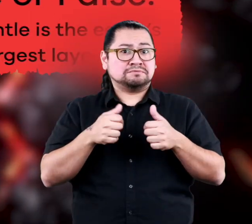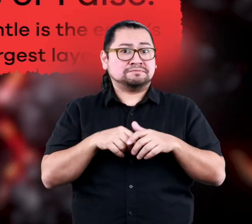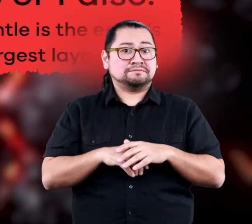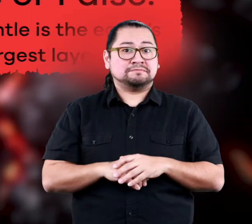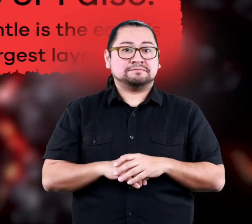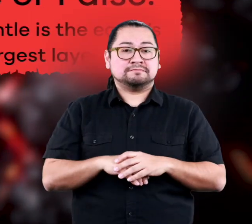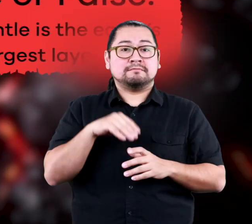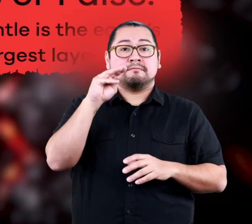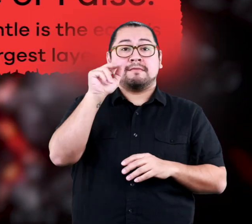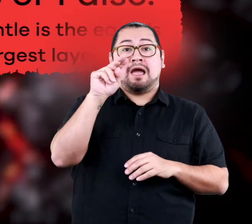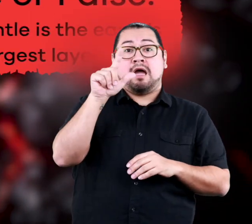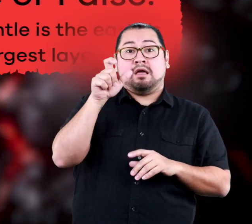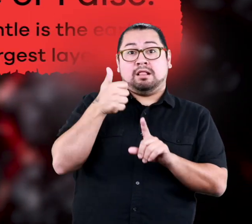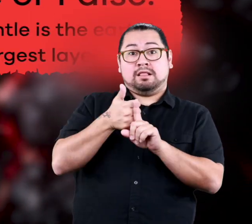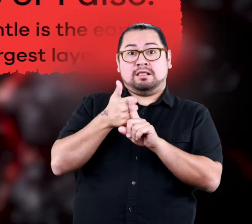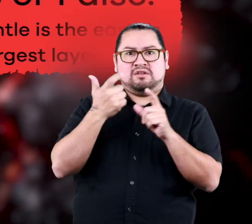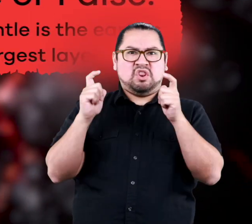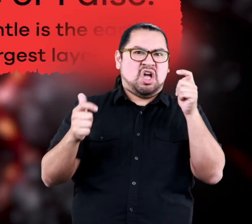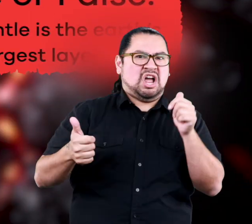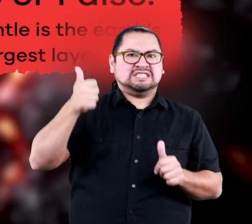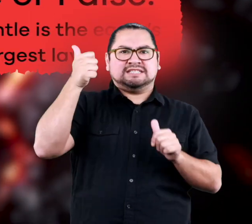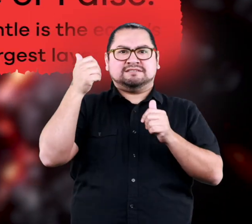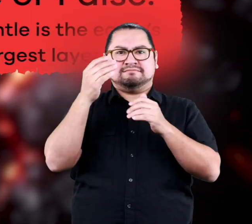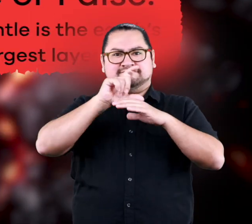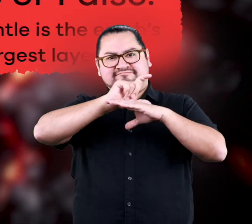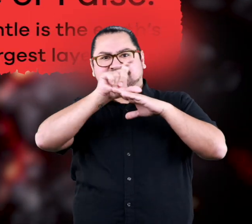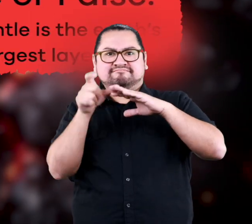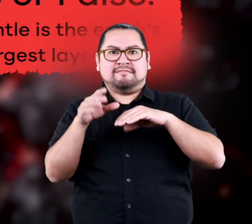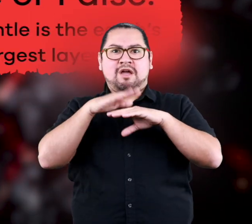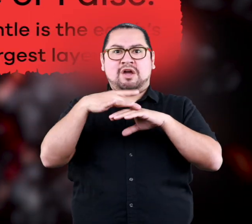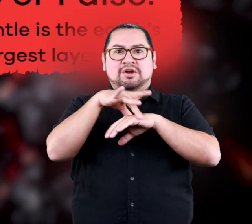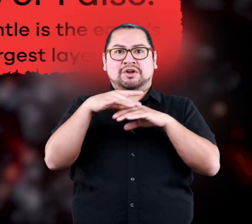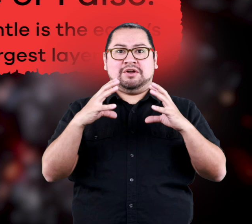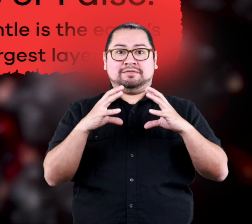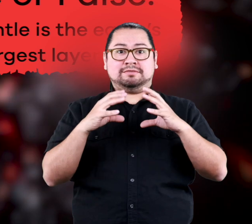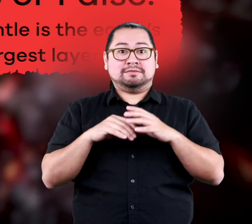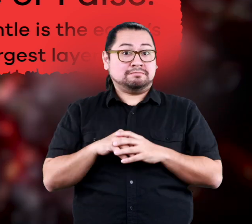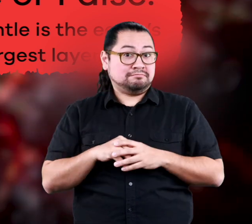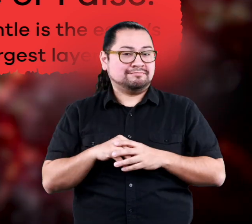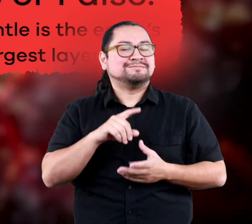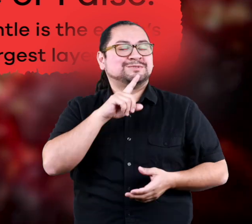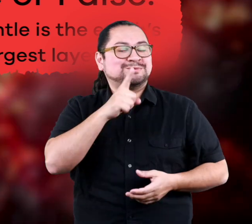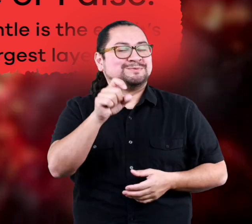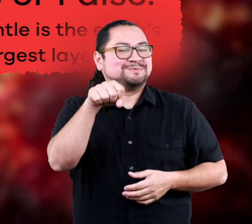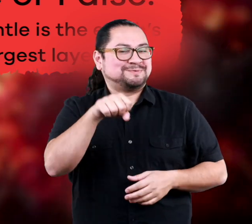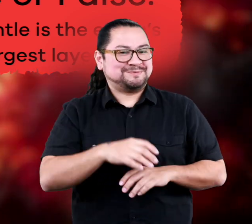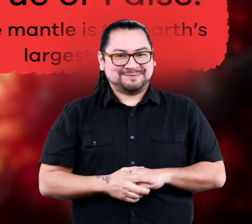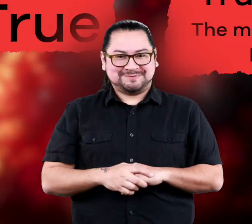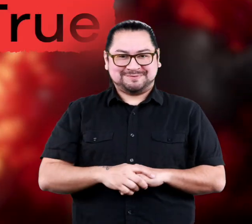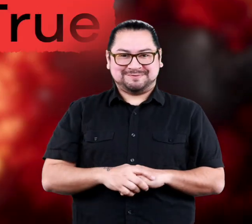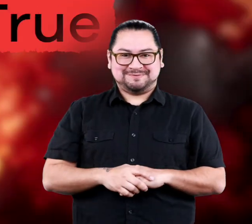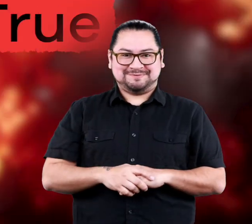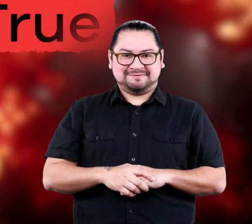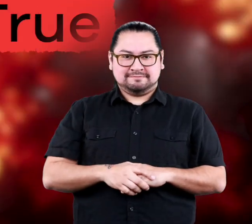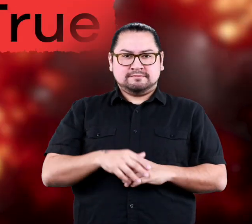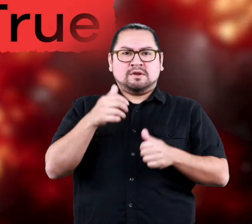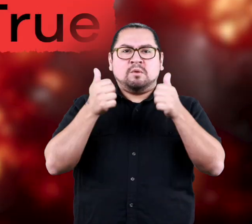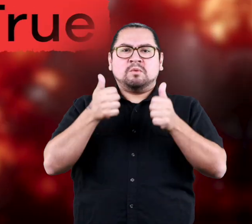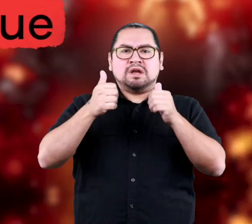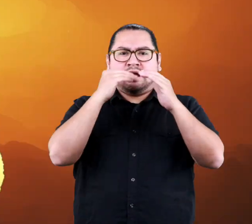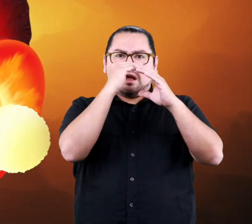True or false, the mantle is the earth's largest layer. True.